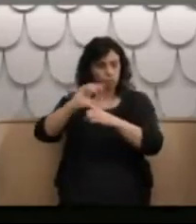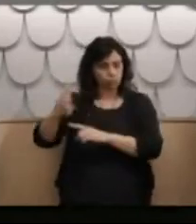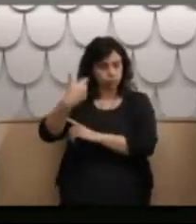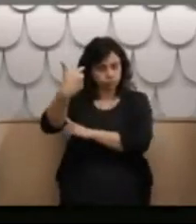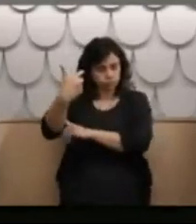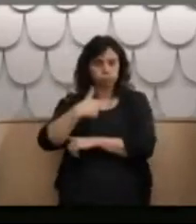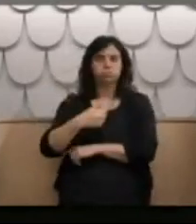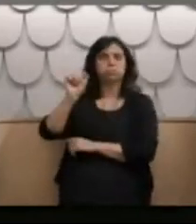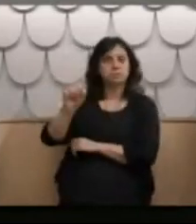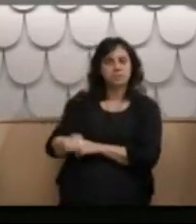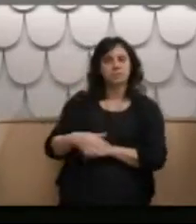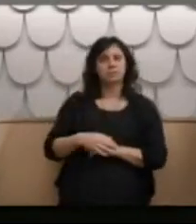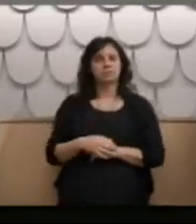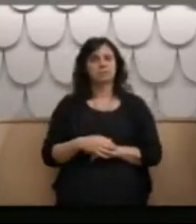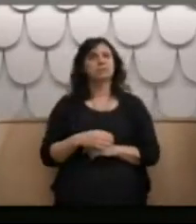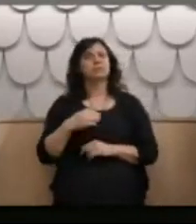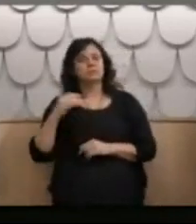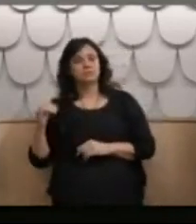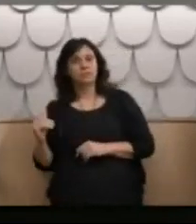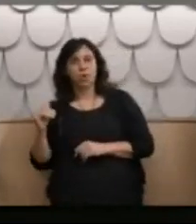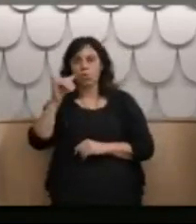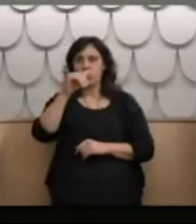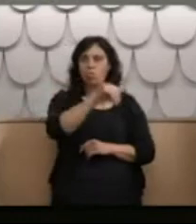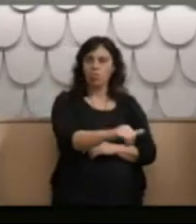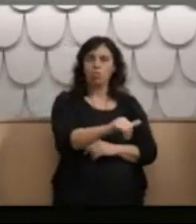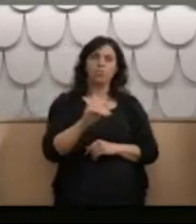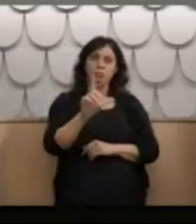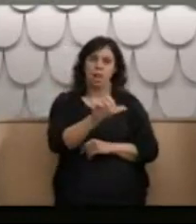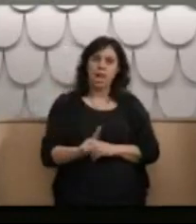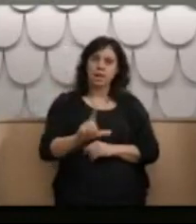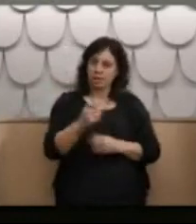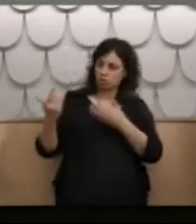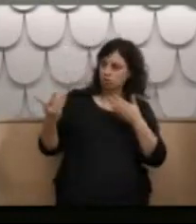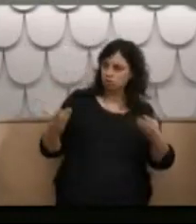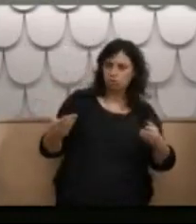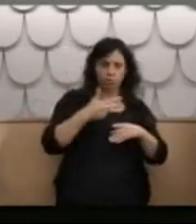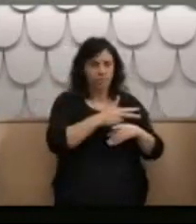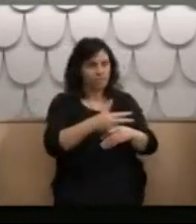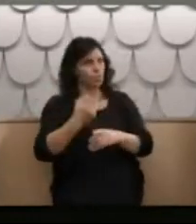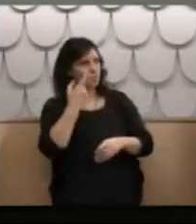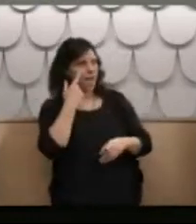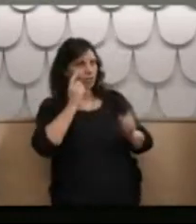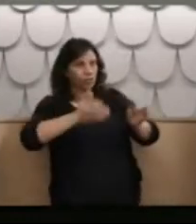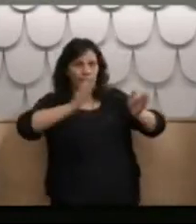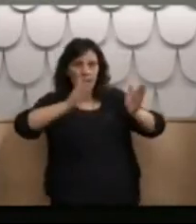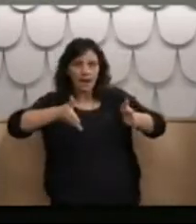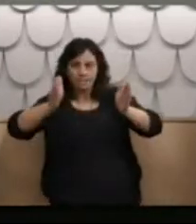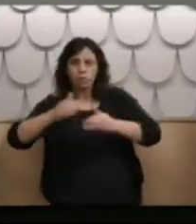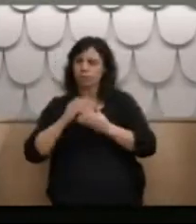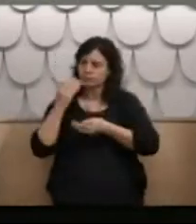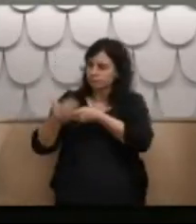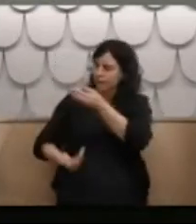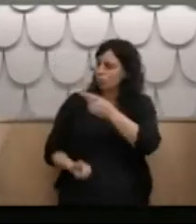up to Lake Alice. I showed the crew around the buildings and what had happened in the buildings.